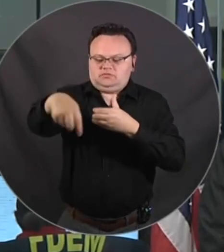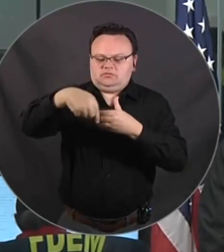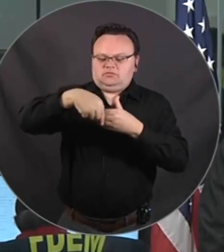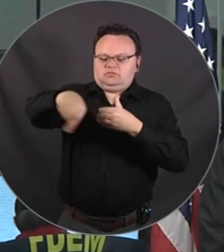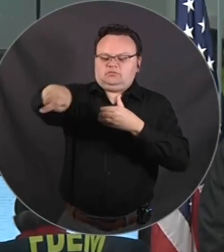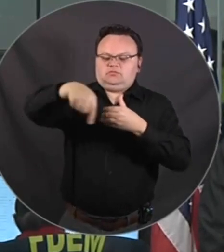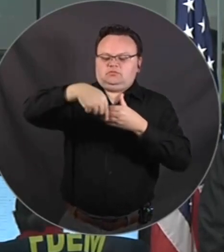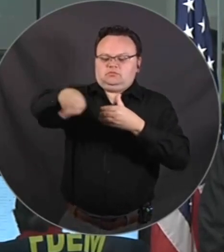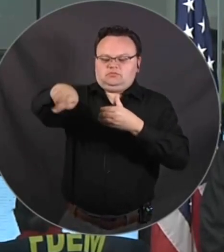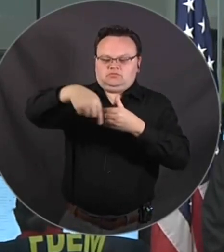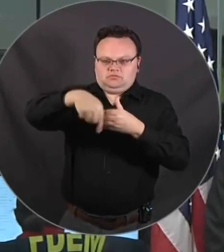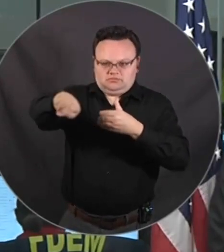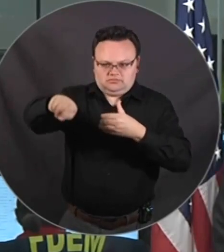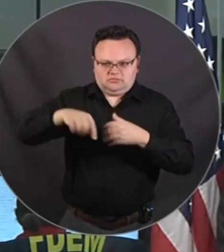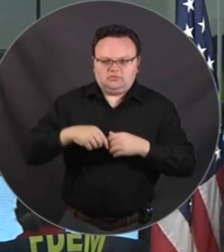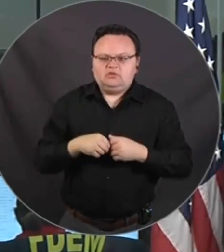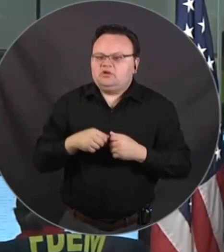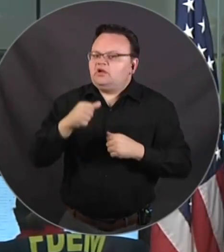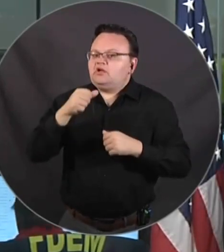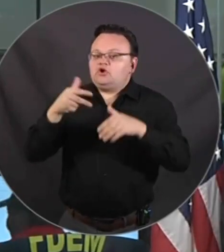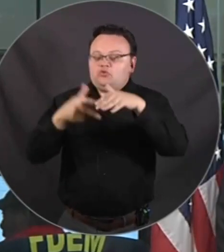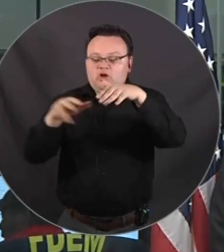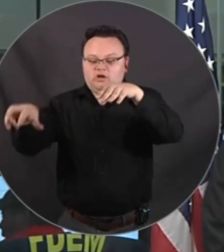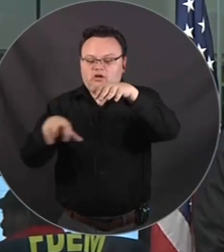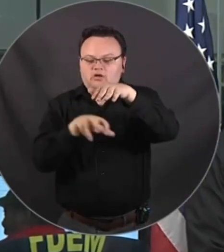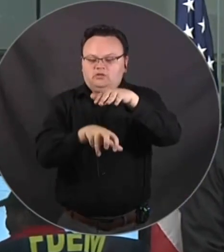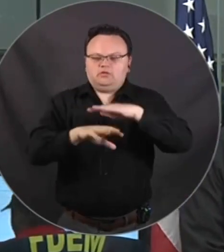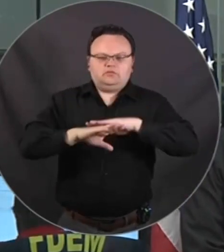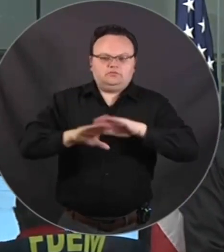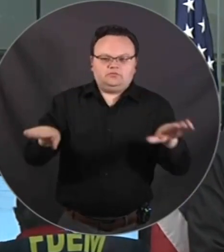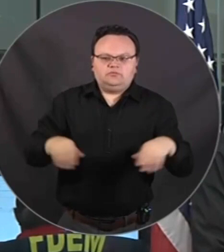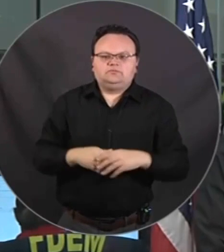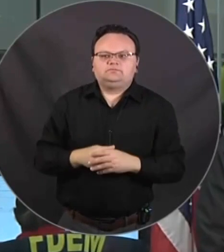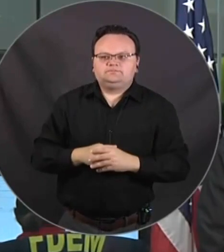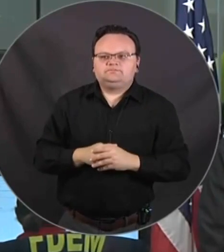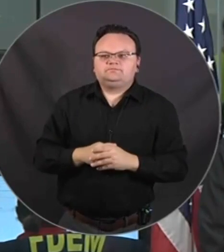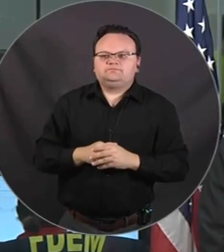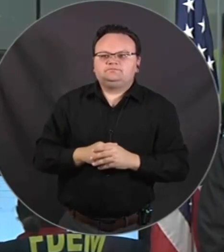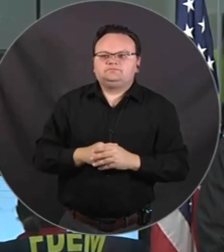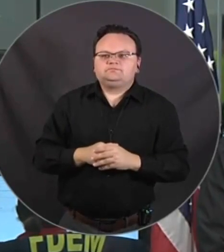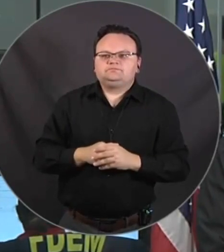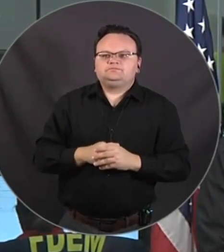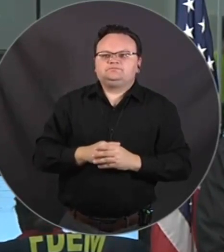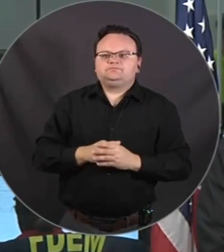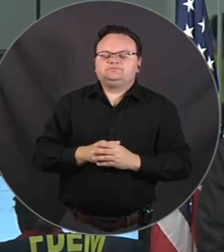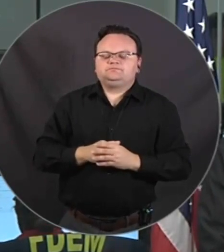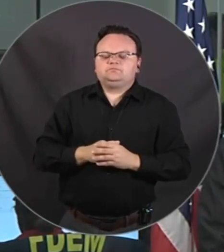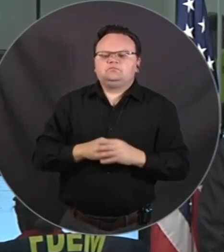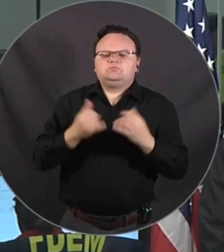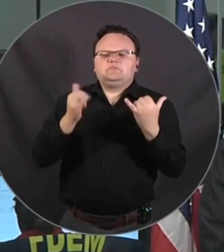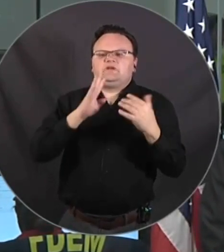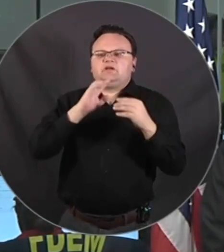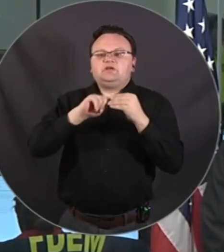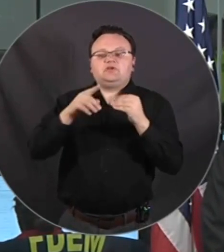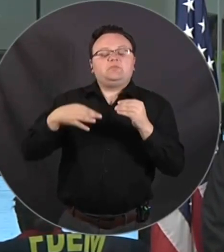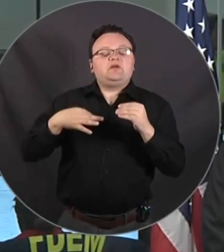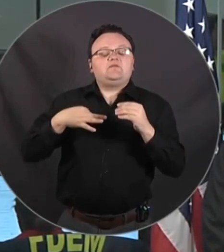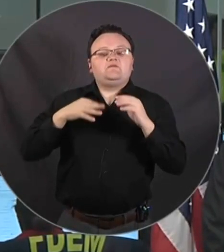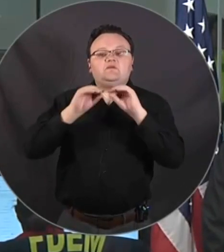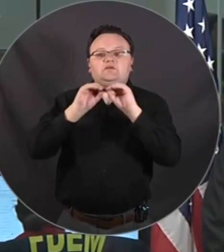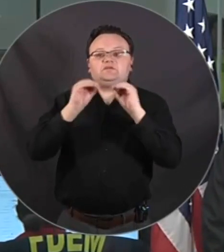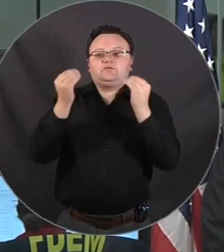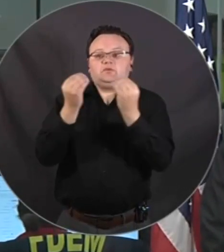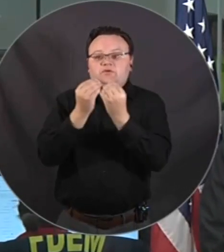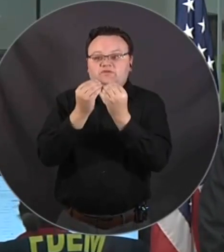Volunteer organizations are your best bet for getting assistance on chainsaw operation, debris removal on your